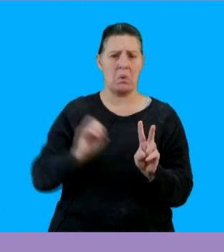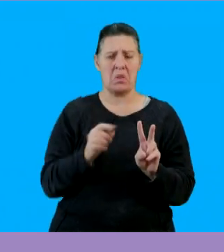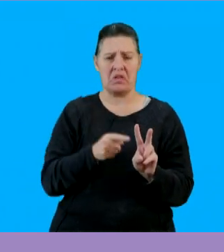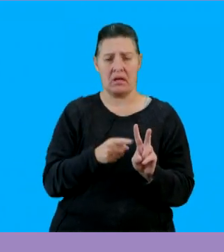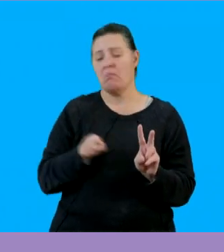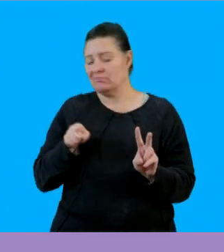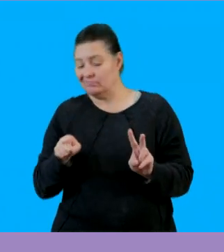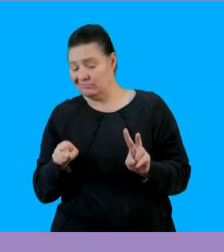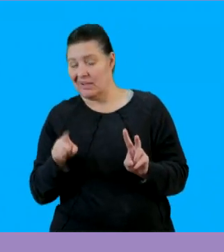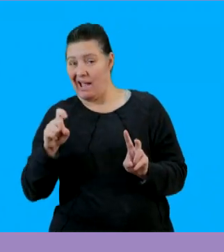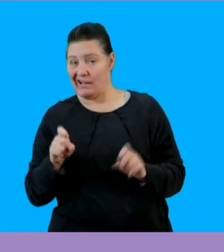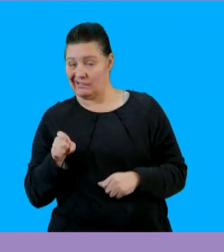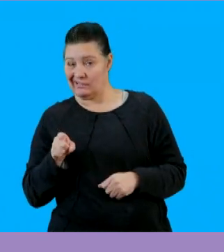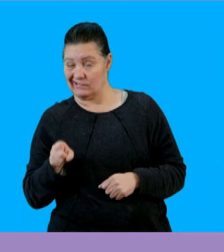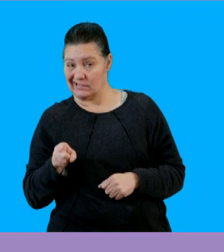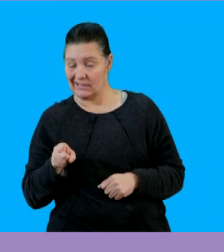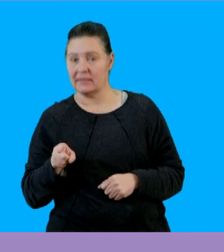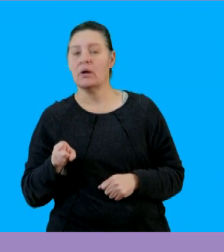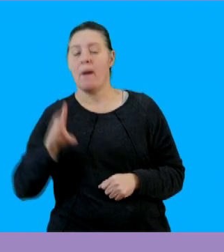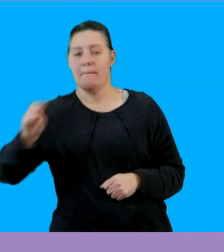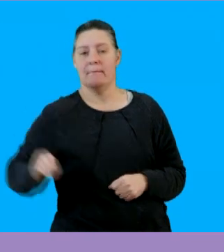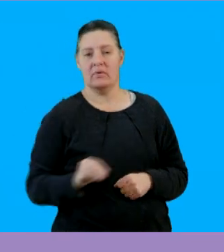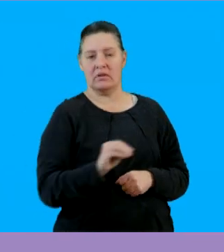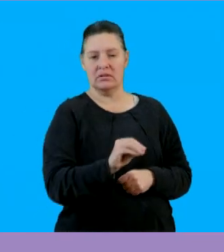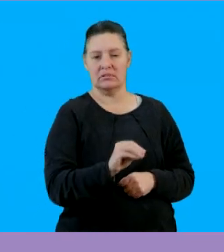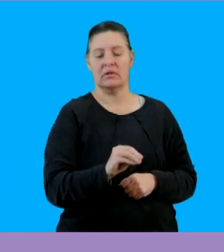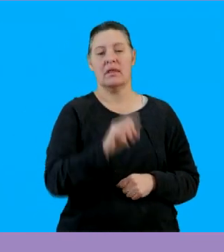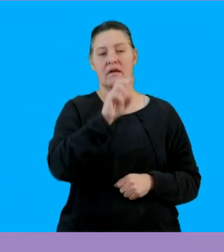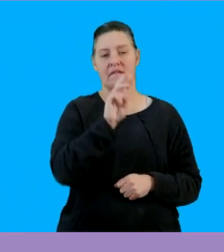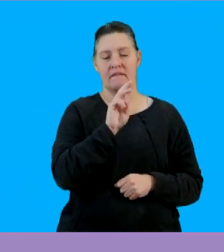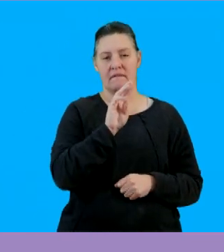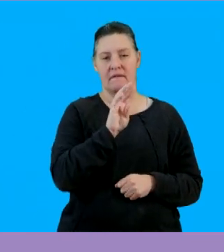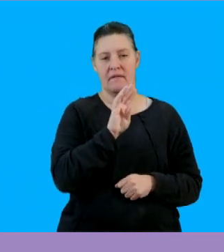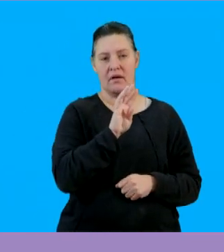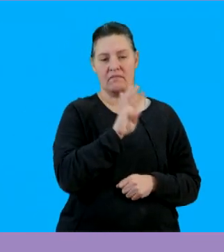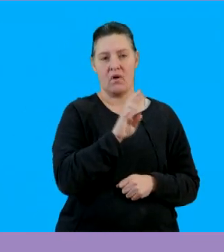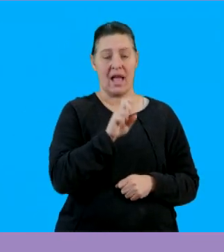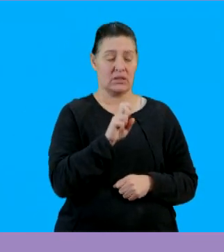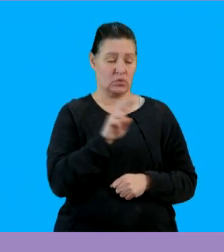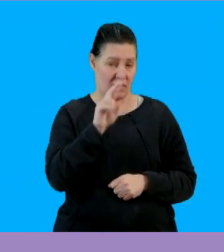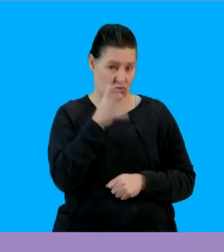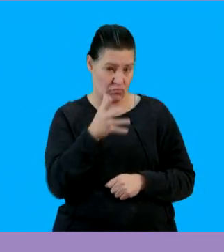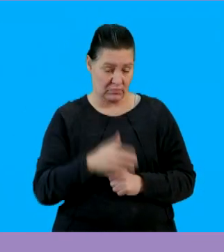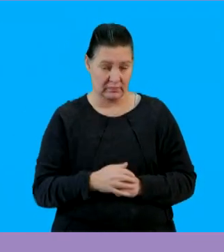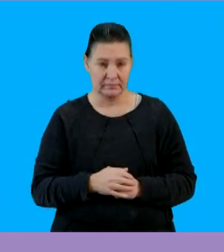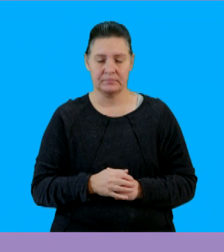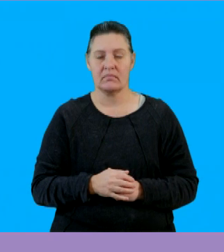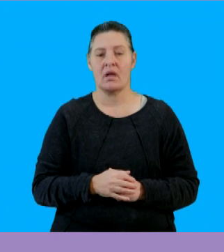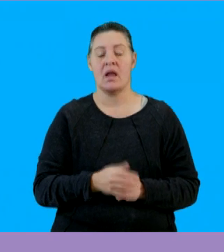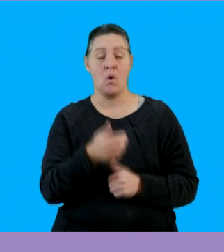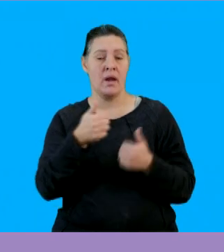2 doesn't have any variables we are going to take the variables that are there with the 4 x squared as they are